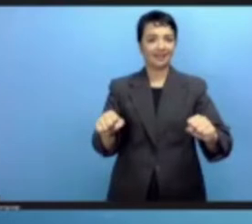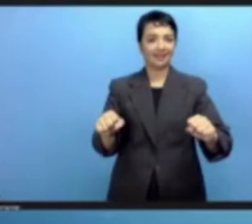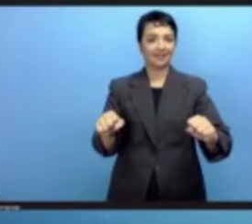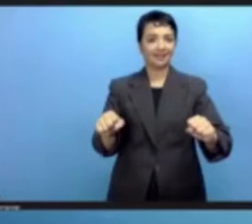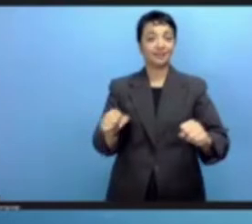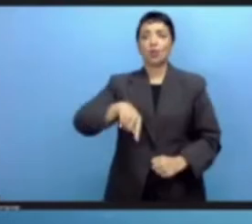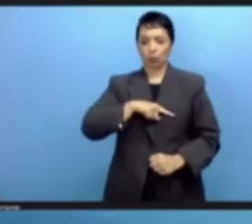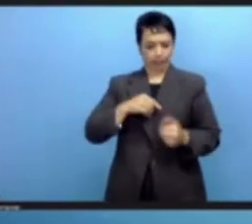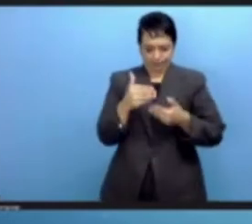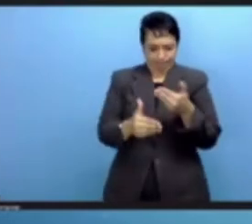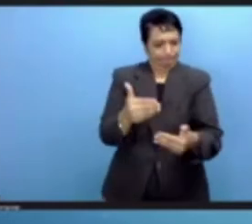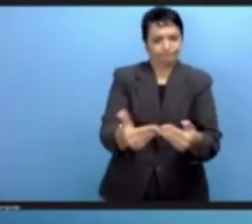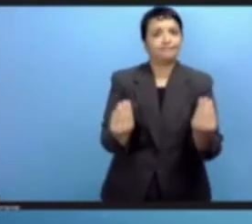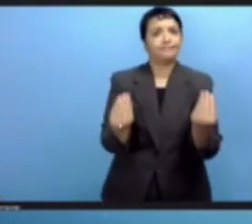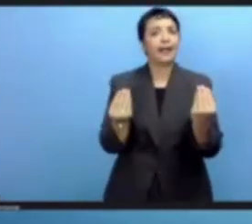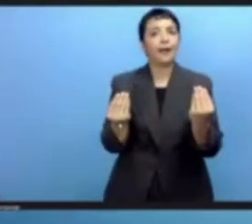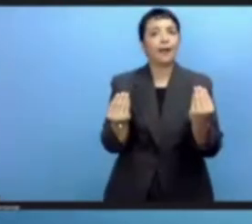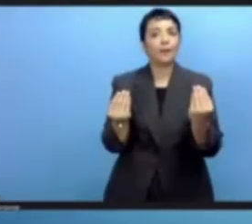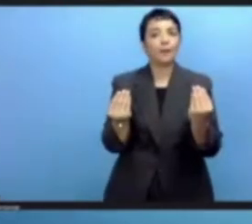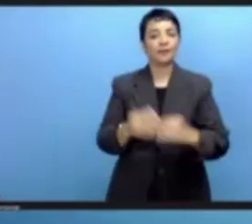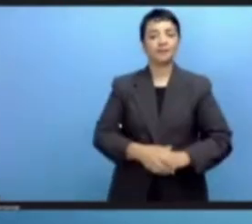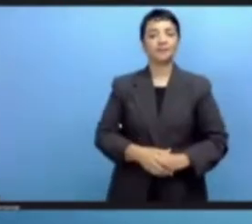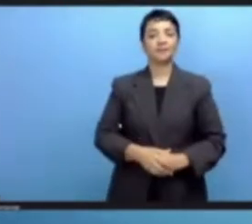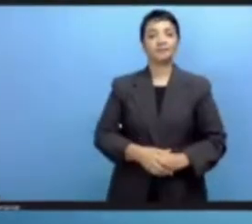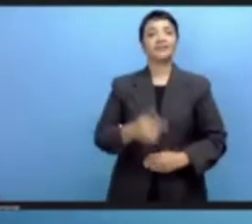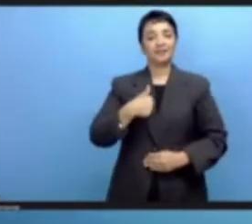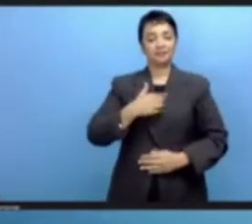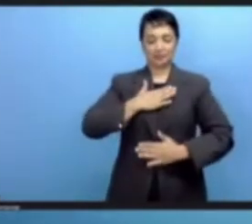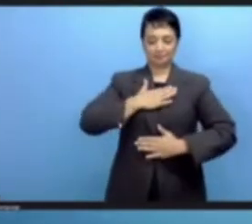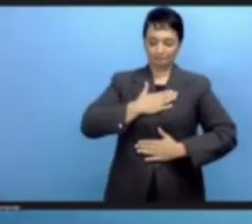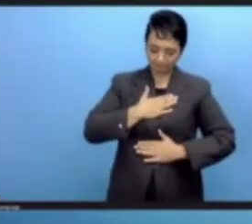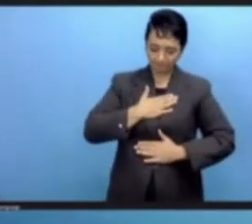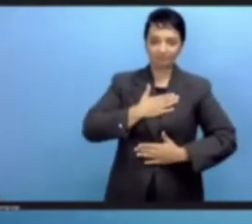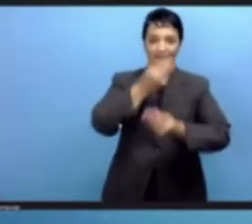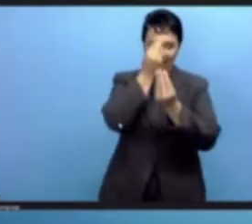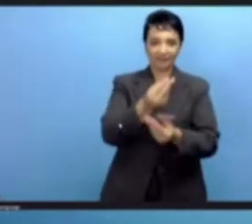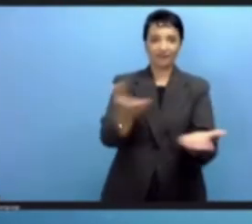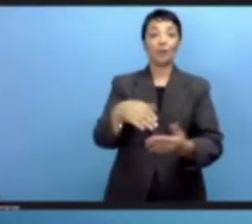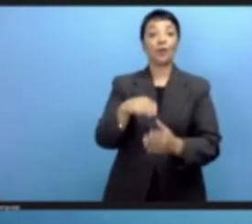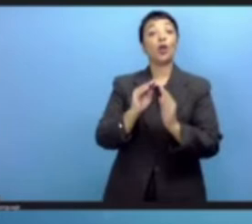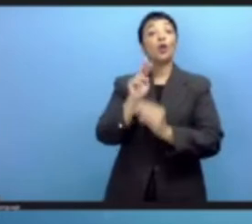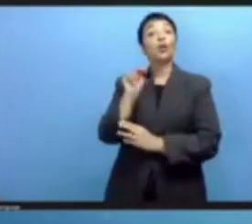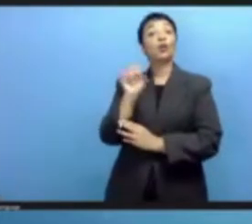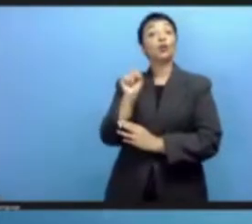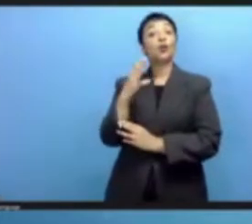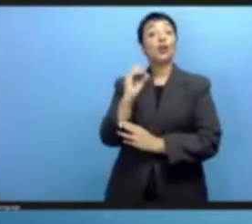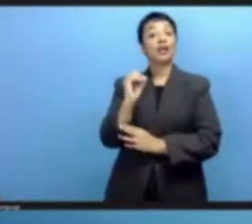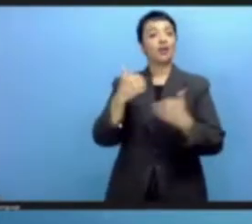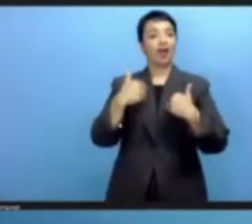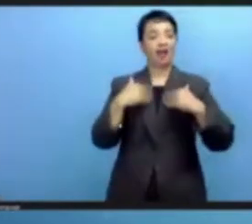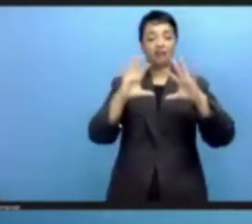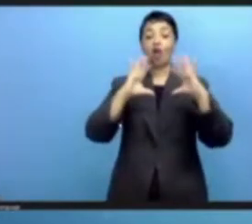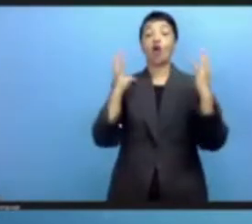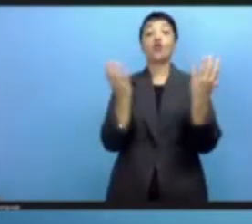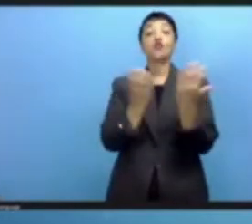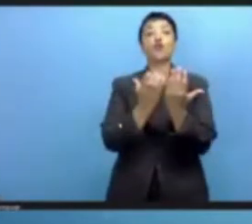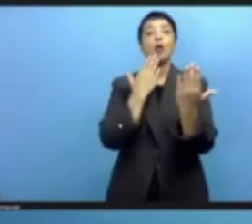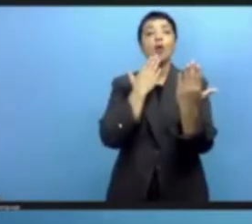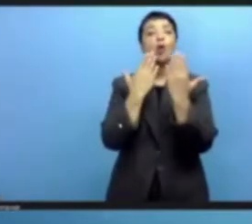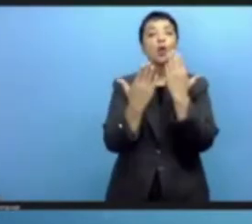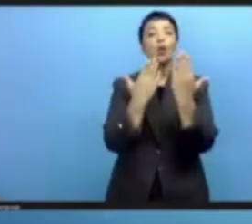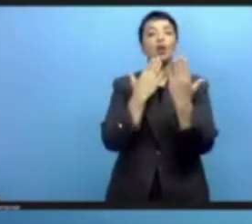I am pleased to announce that UNESCO is organizing next February a global conference on